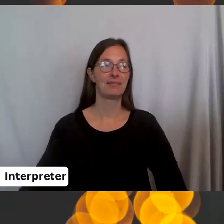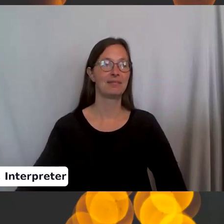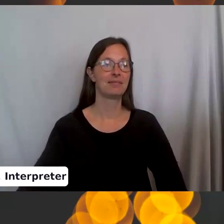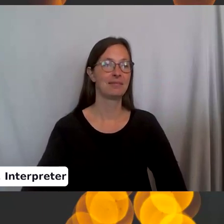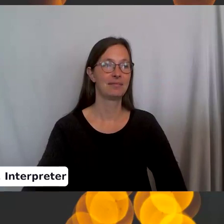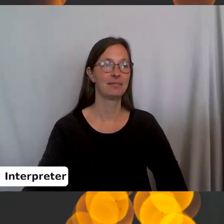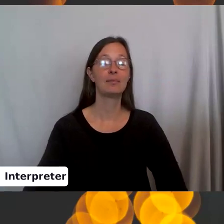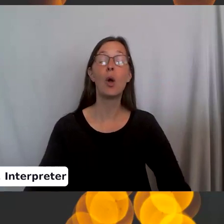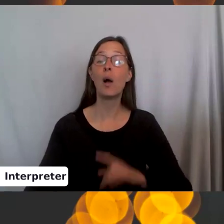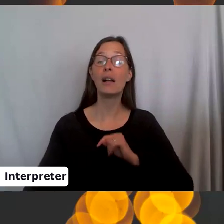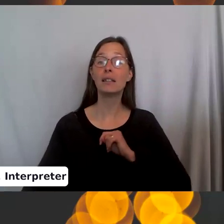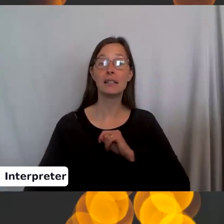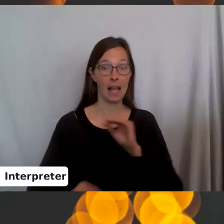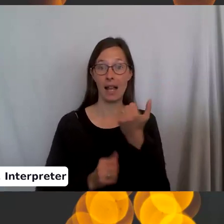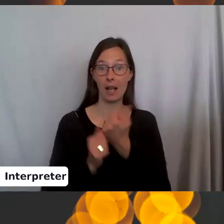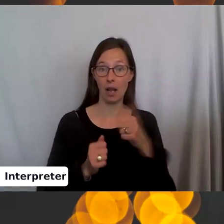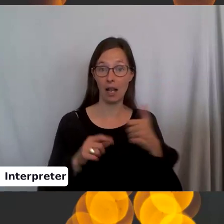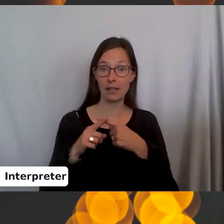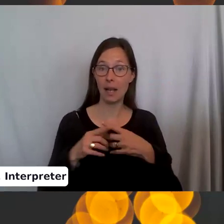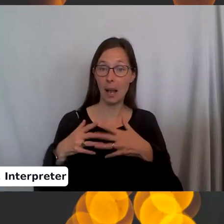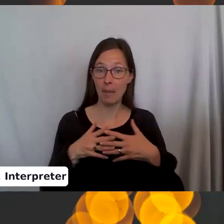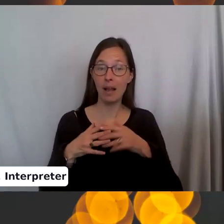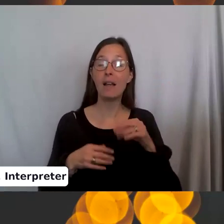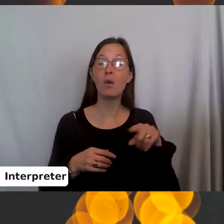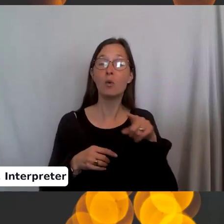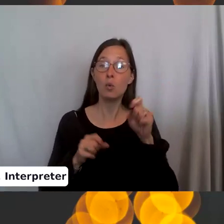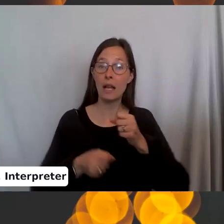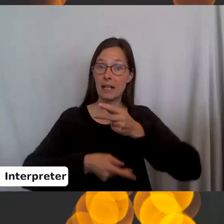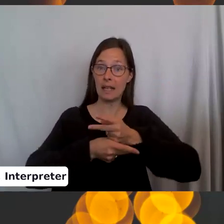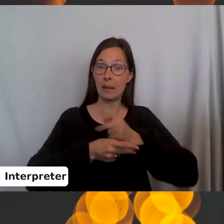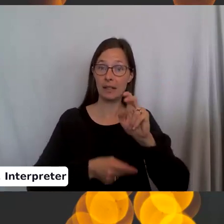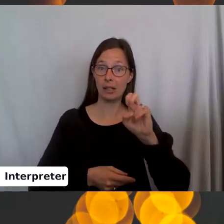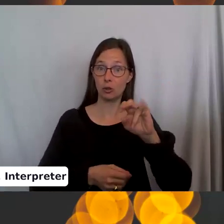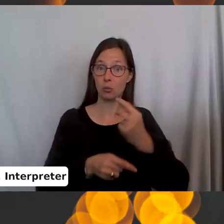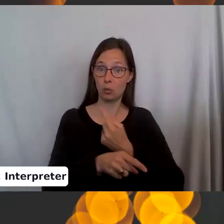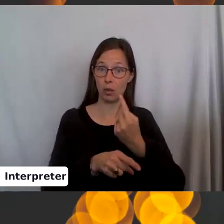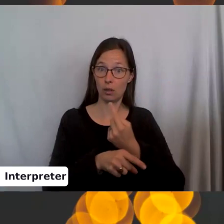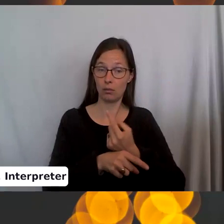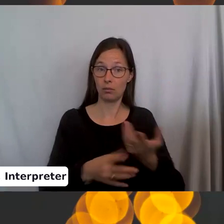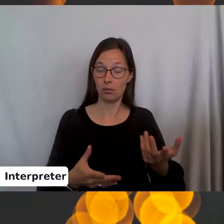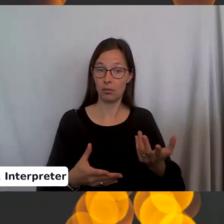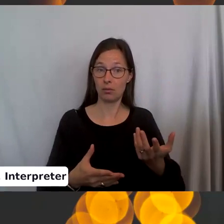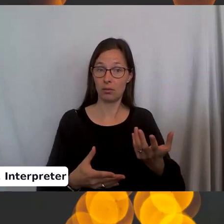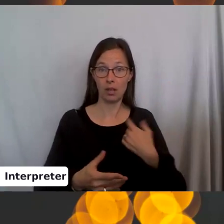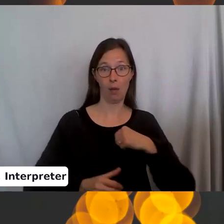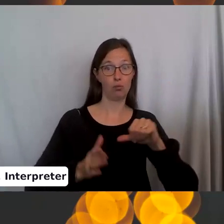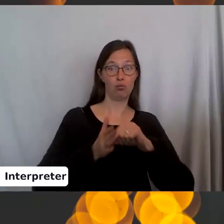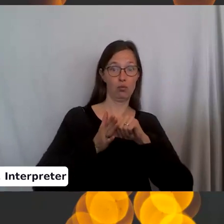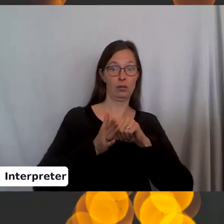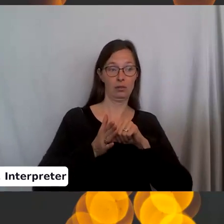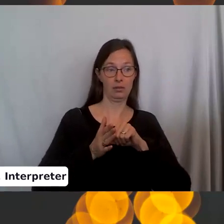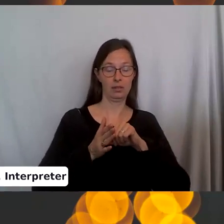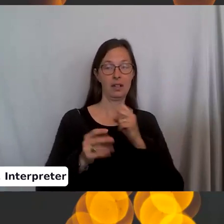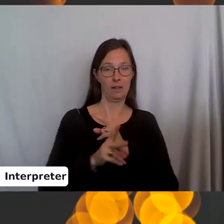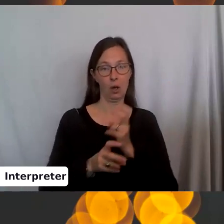Actually, Tanisha, anyone else knitting American, if you can keep tension proper, I'm super impressed because it's